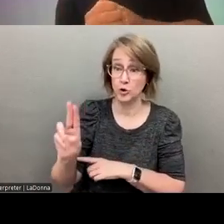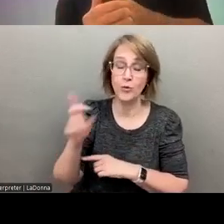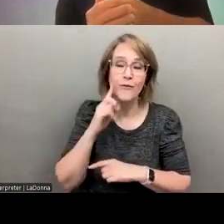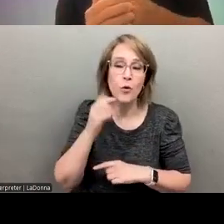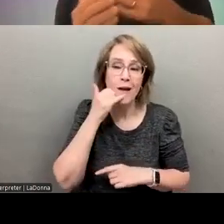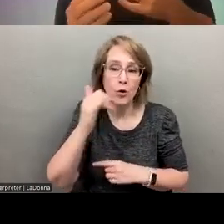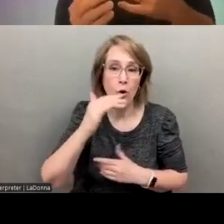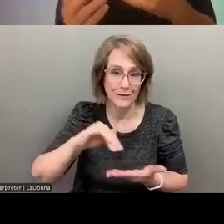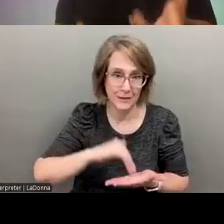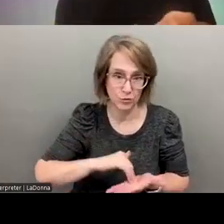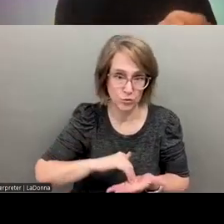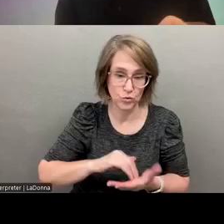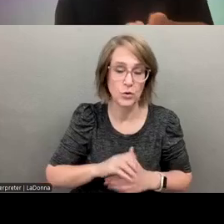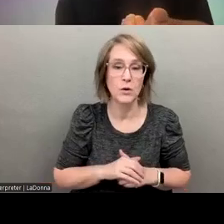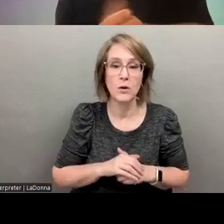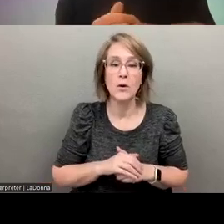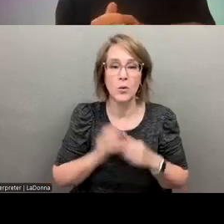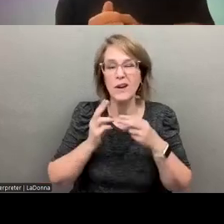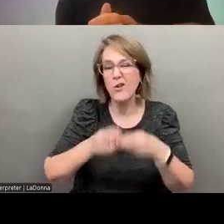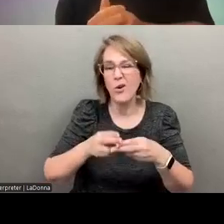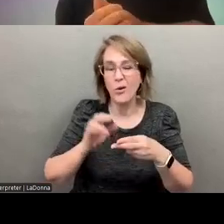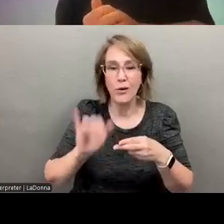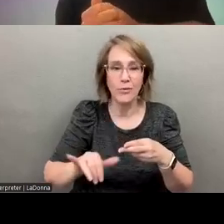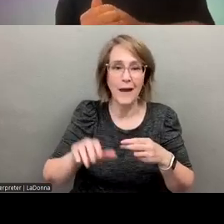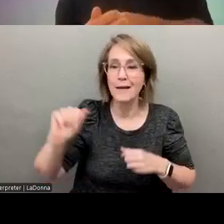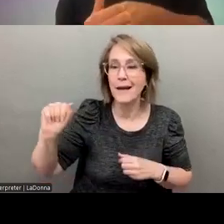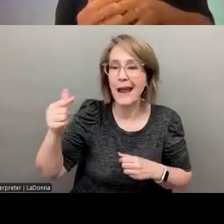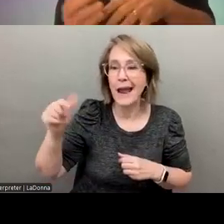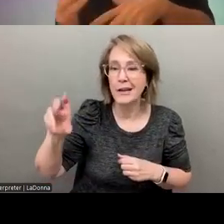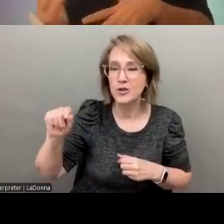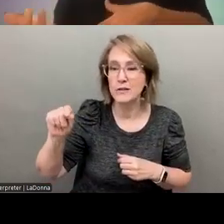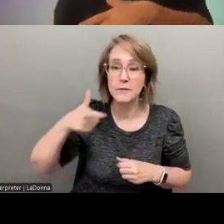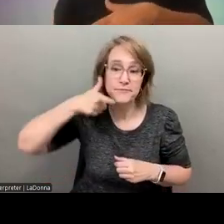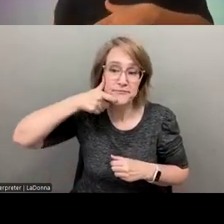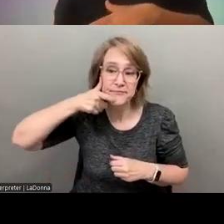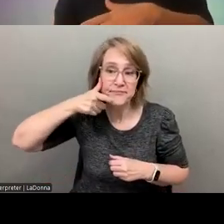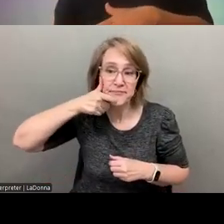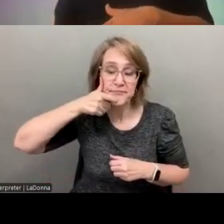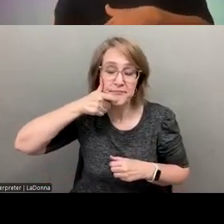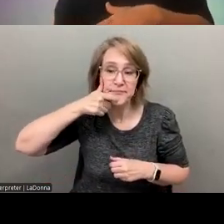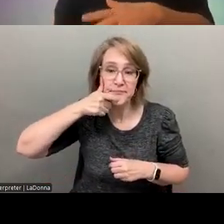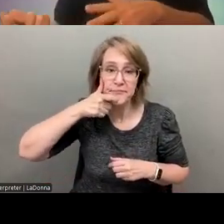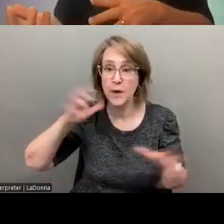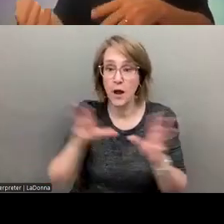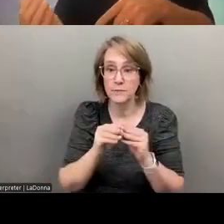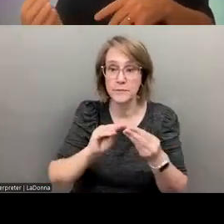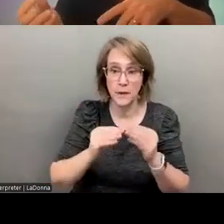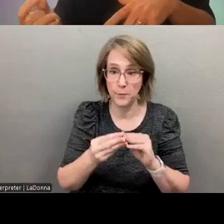uh, is, uh, commonly referred to as agent occupancy. So that's the percentage of time